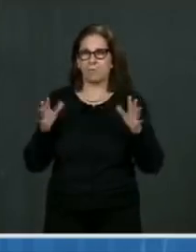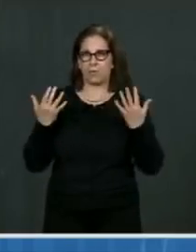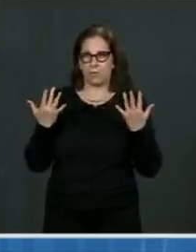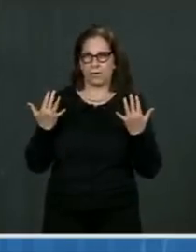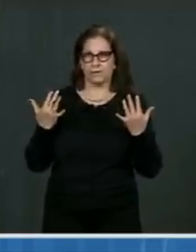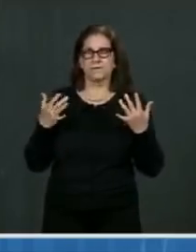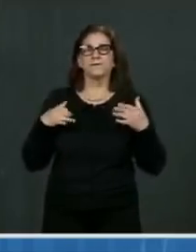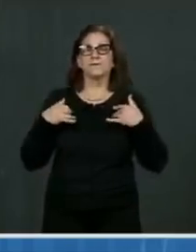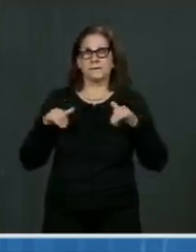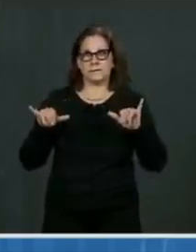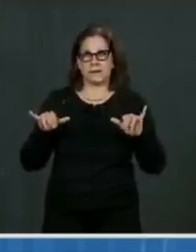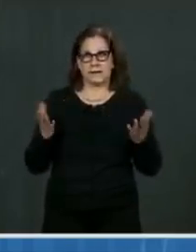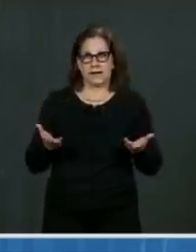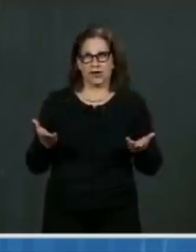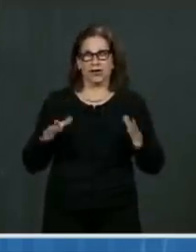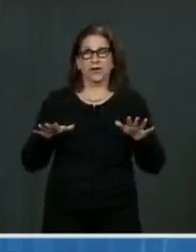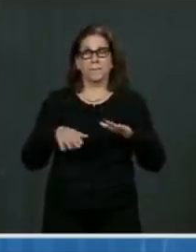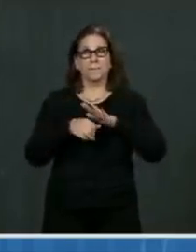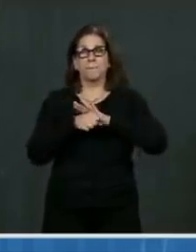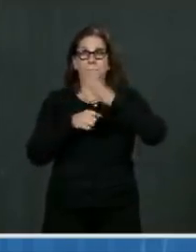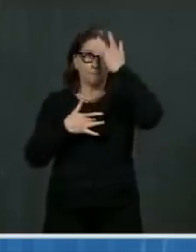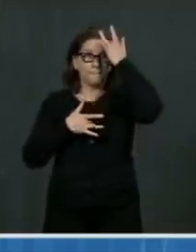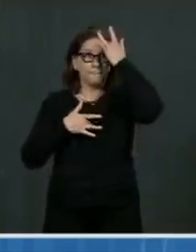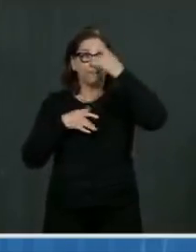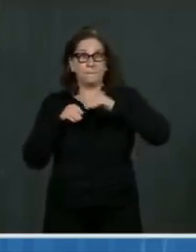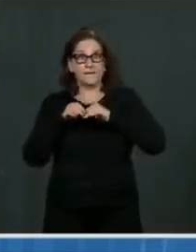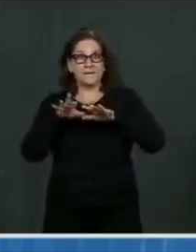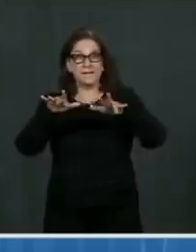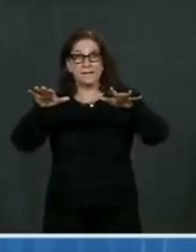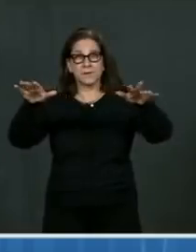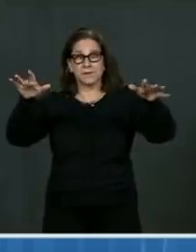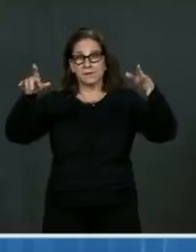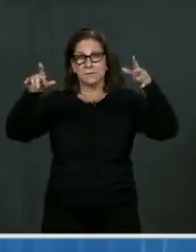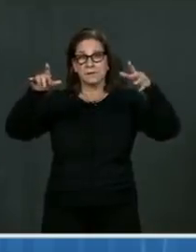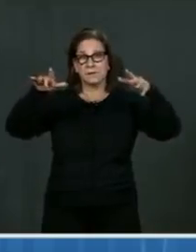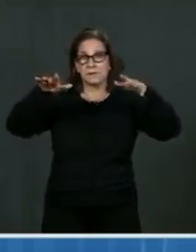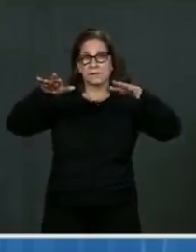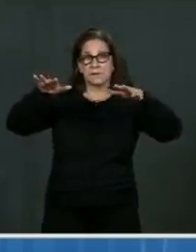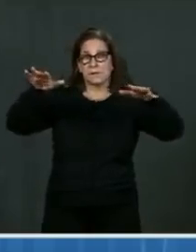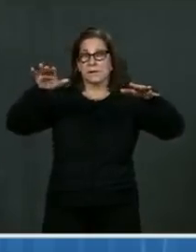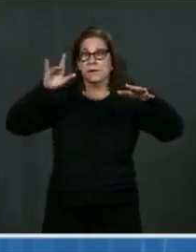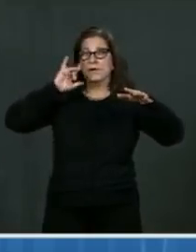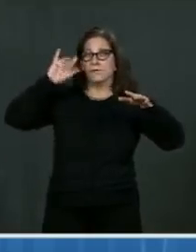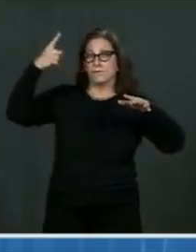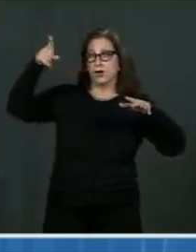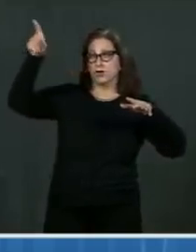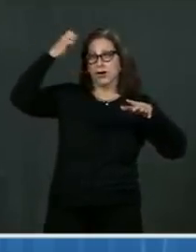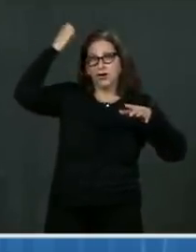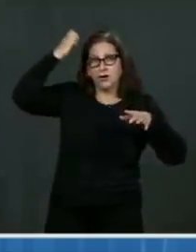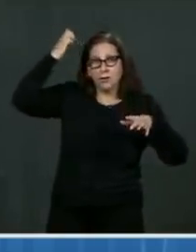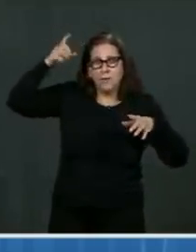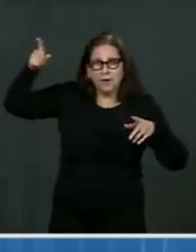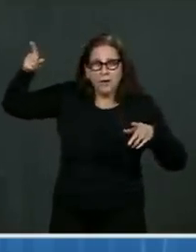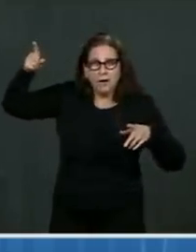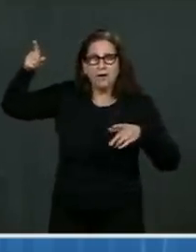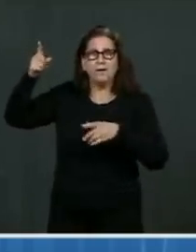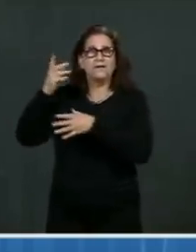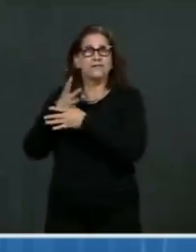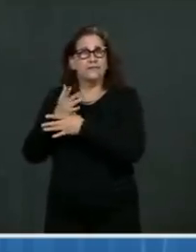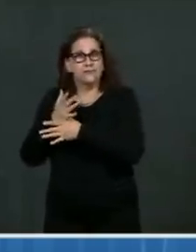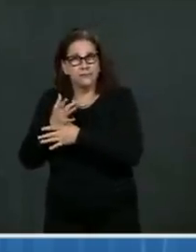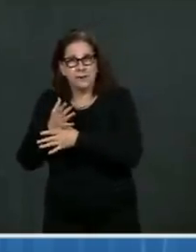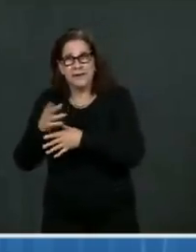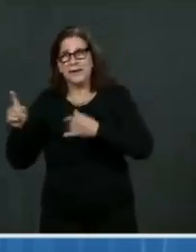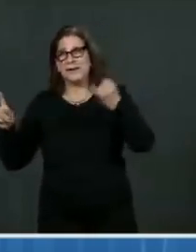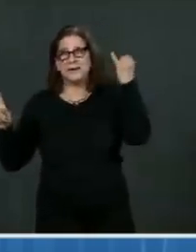States looks similar to many other countries in Europe, including Germany, Italy, and France. Looked like just